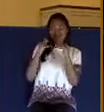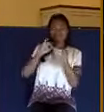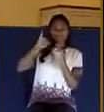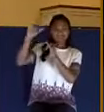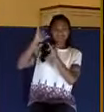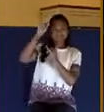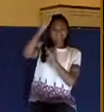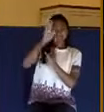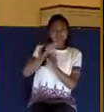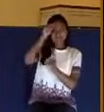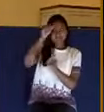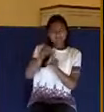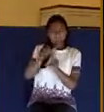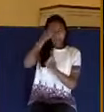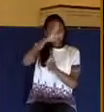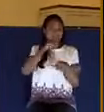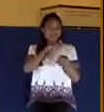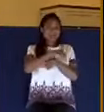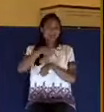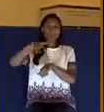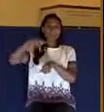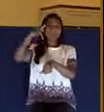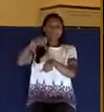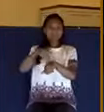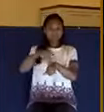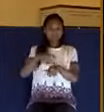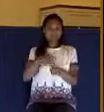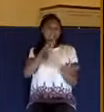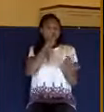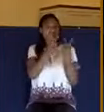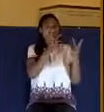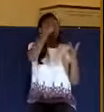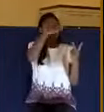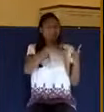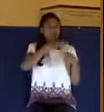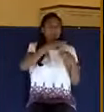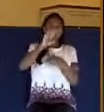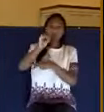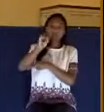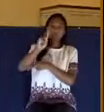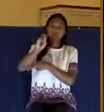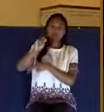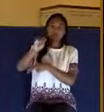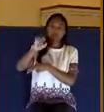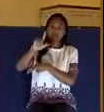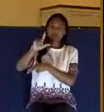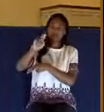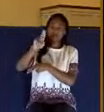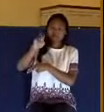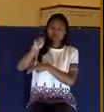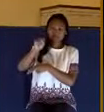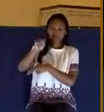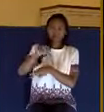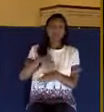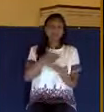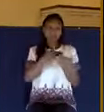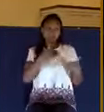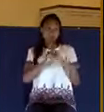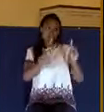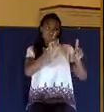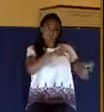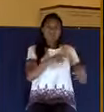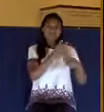Peter to the house of Cornelius, but before that, he had a vision on the rooftop in a house in Joppa, where God had to show